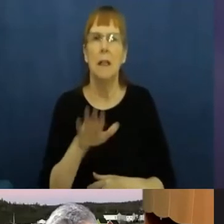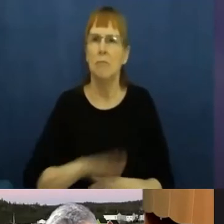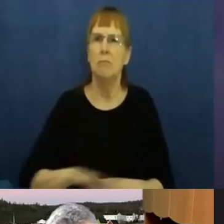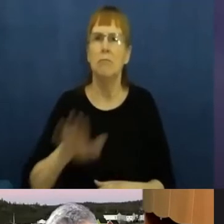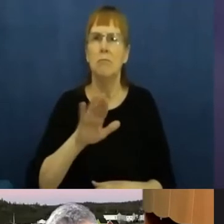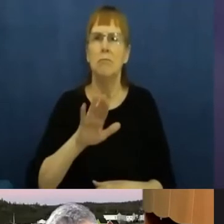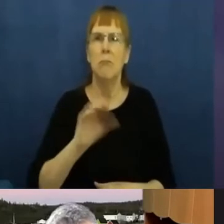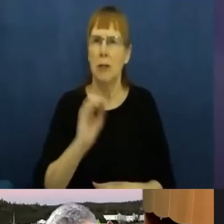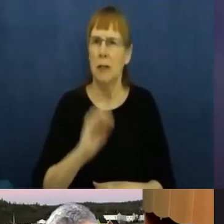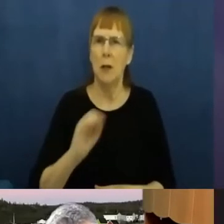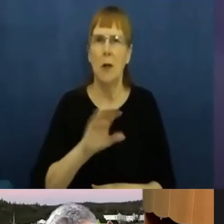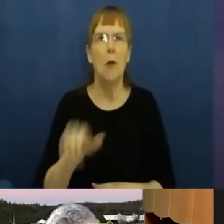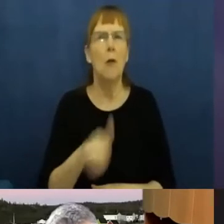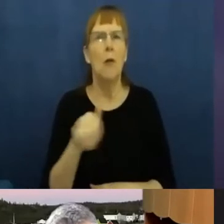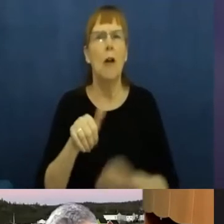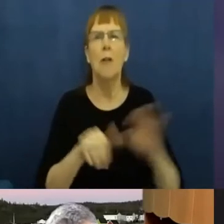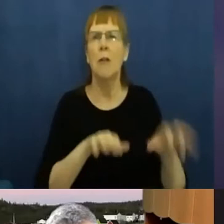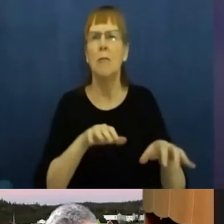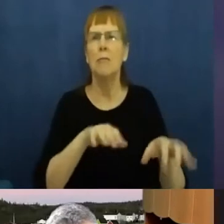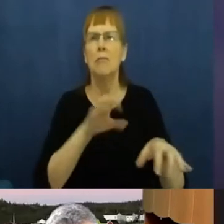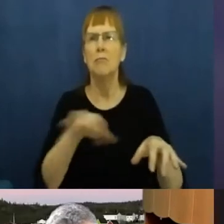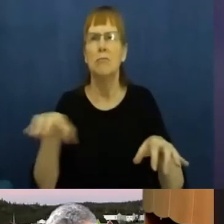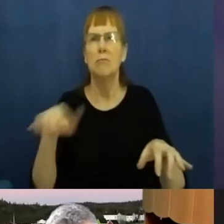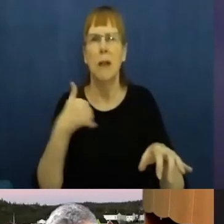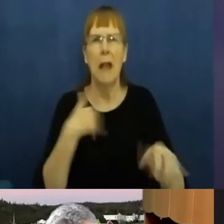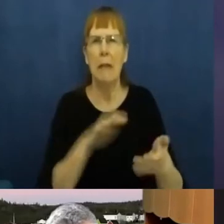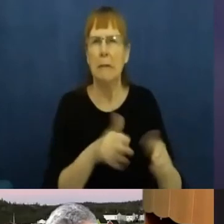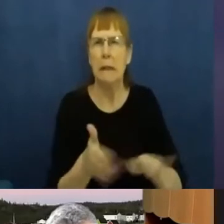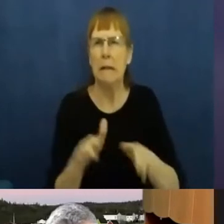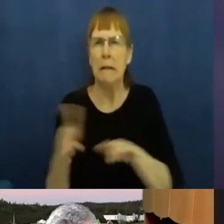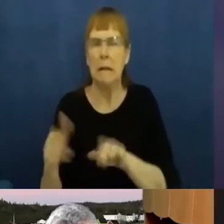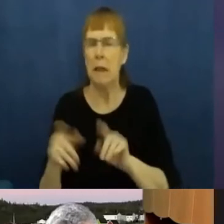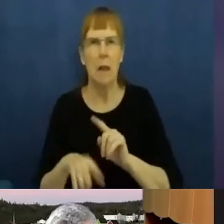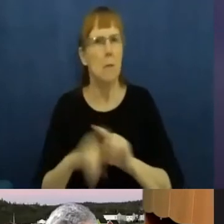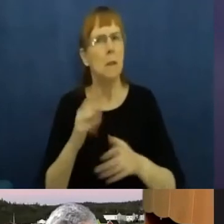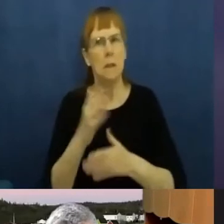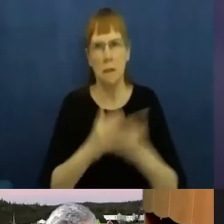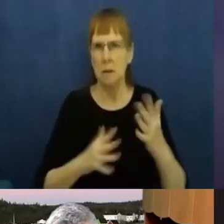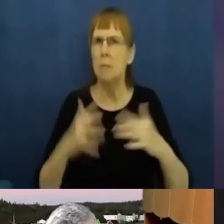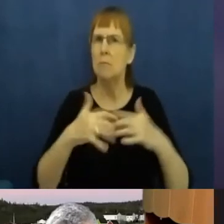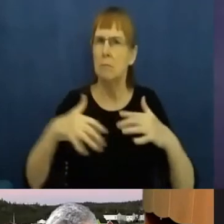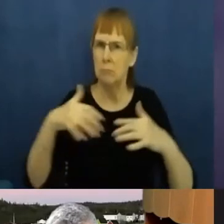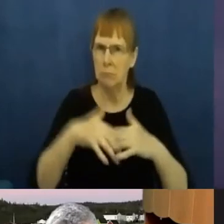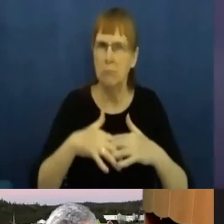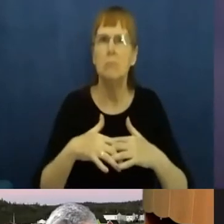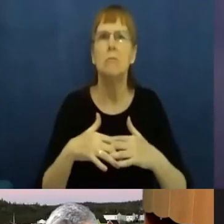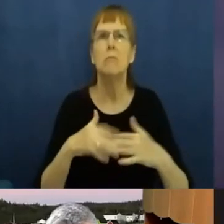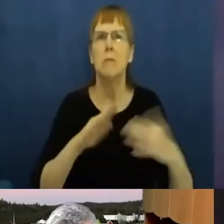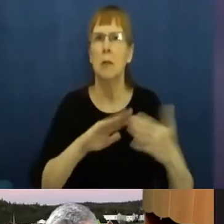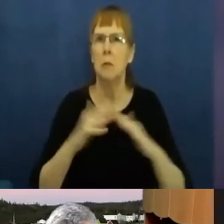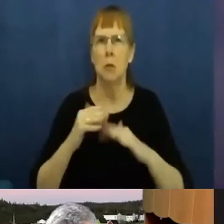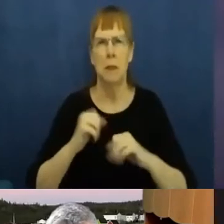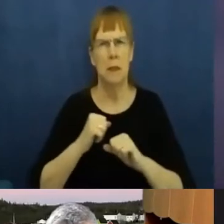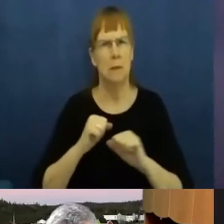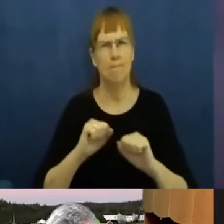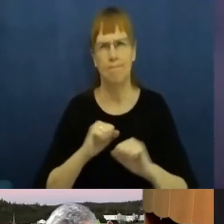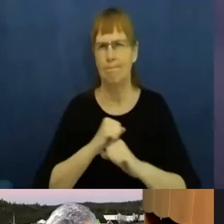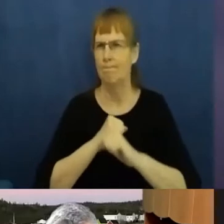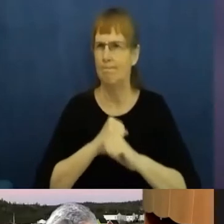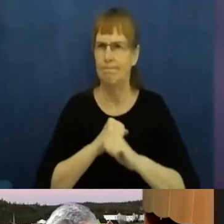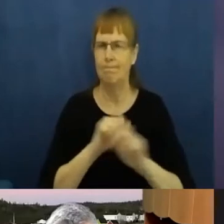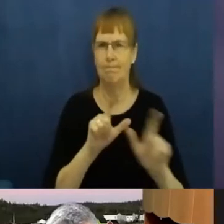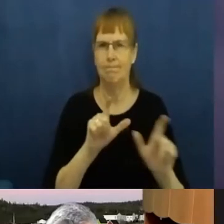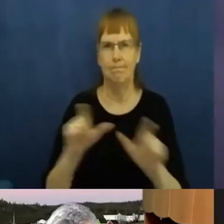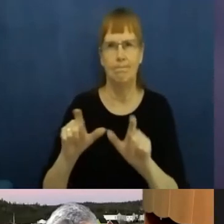So there are wonderful stories, very hard to listen to. But there are amazing